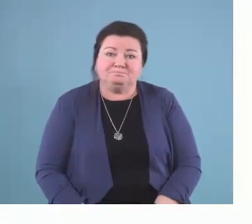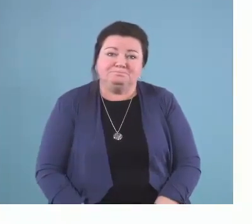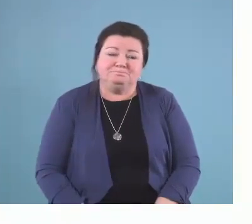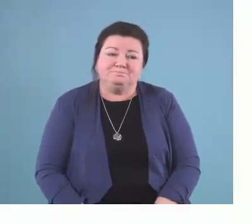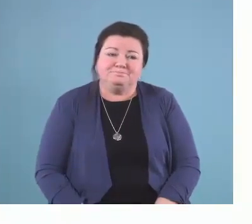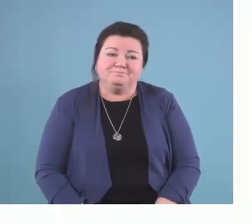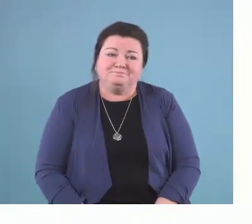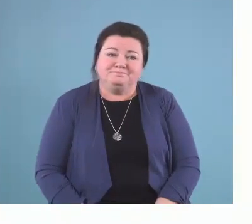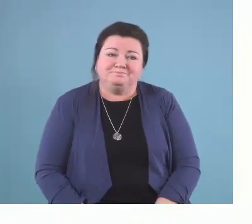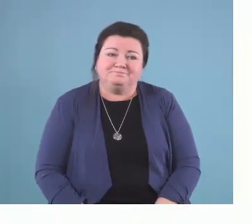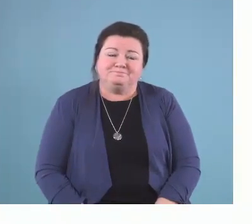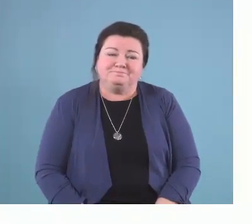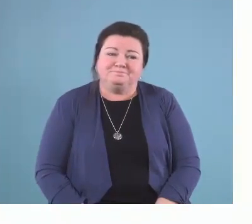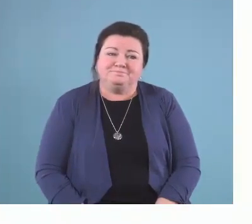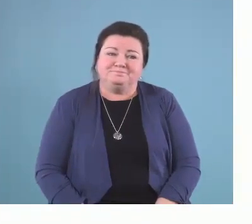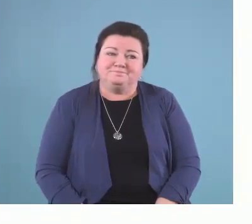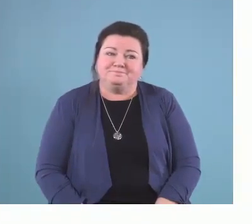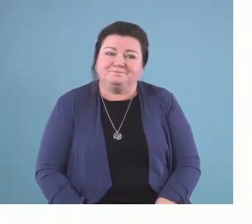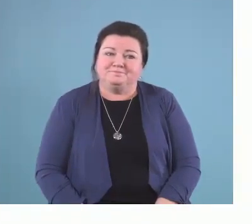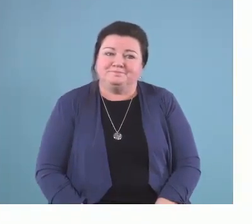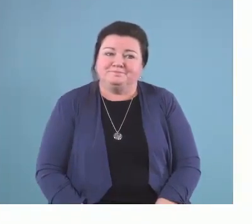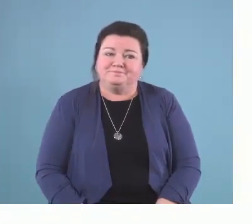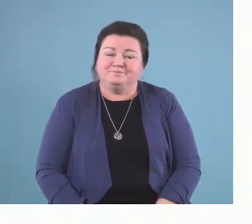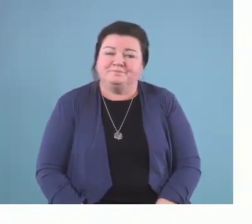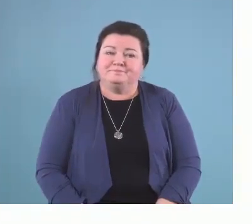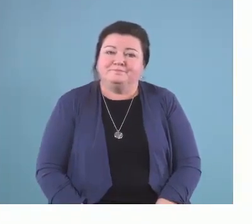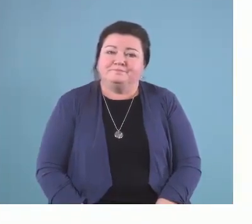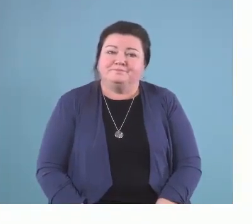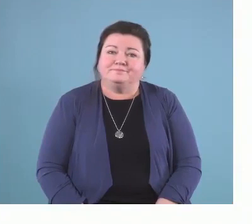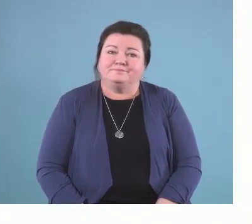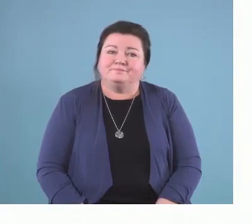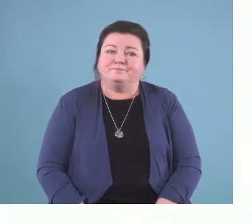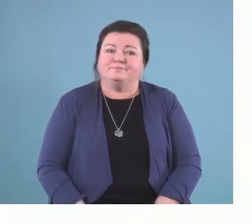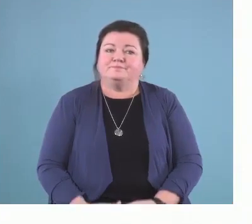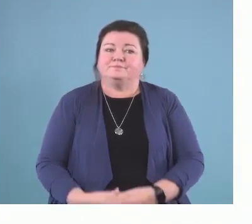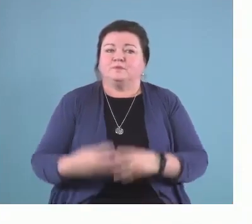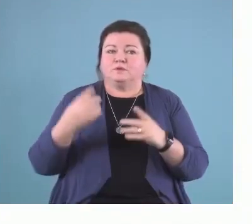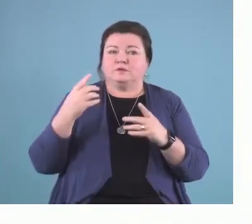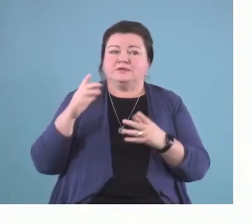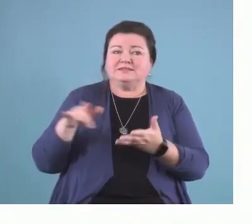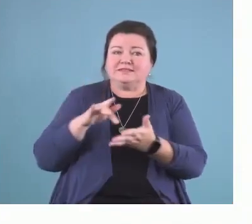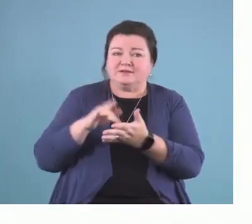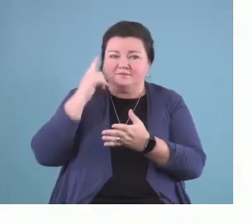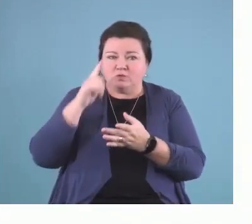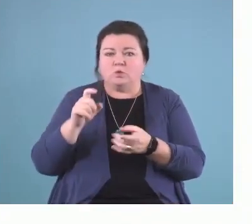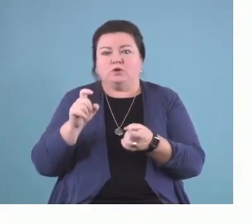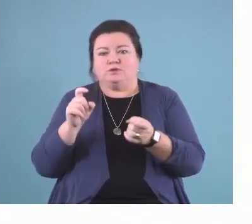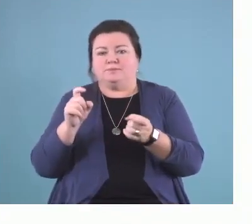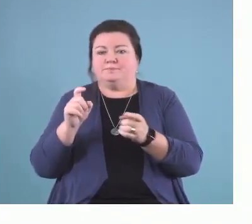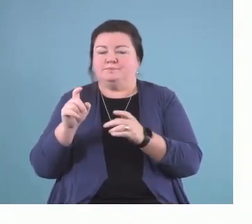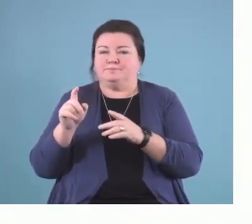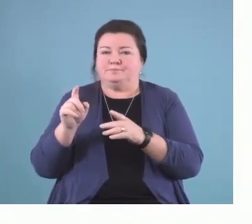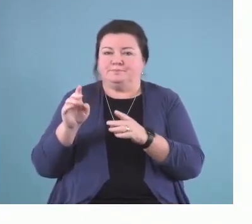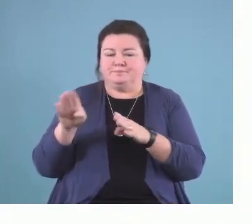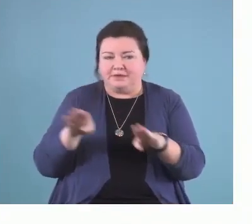Next slide, please. So, the center of behavior change work is simply a behavior system, the